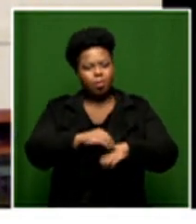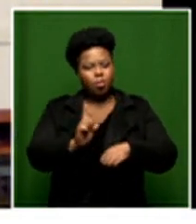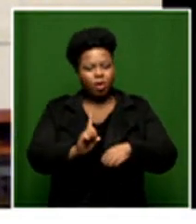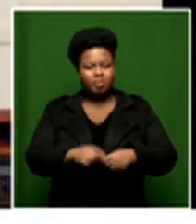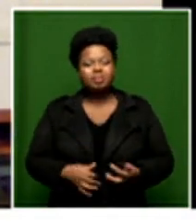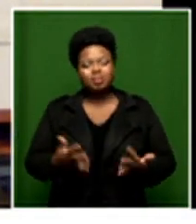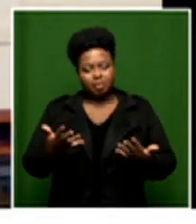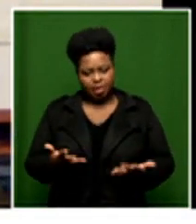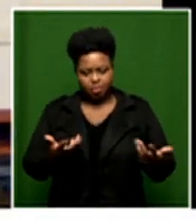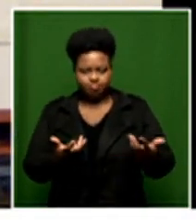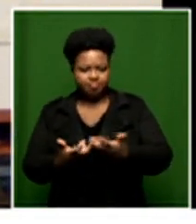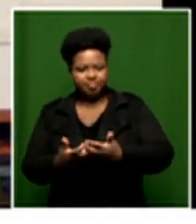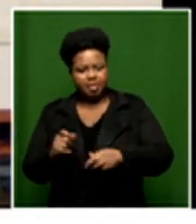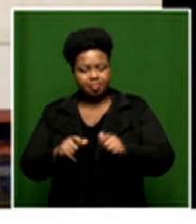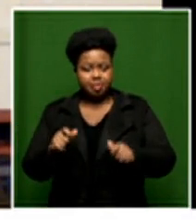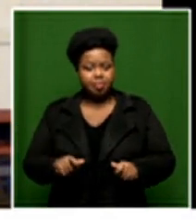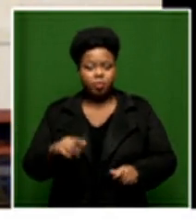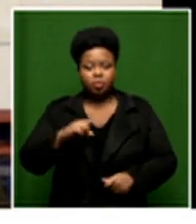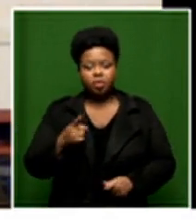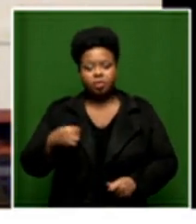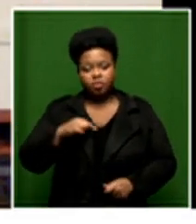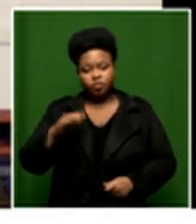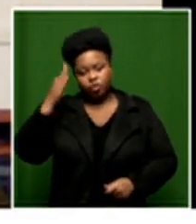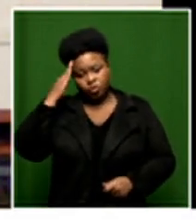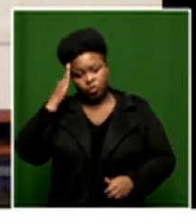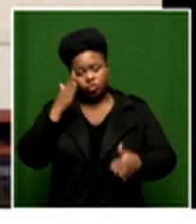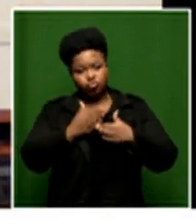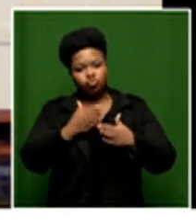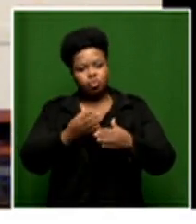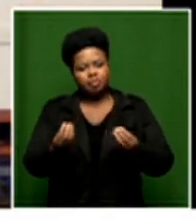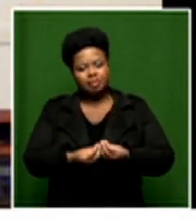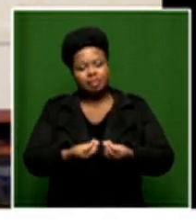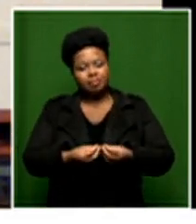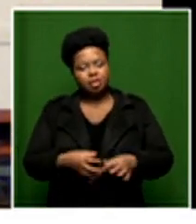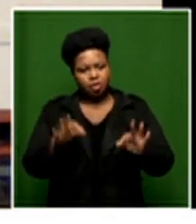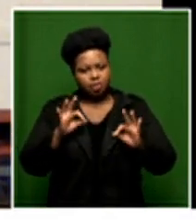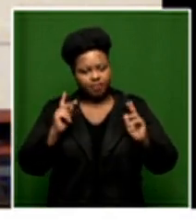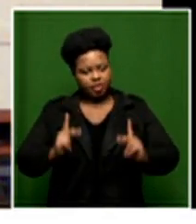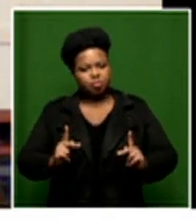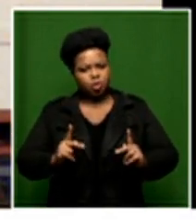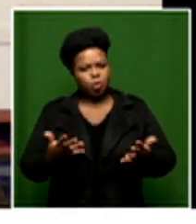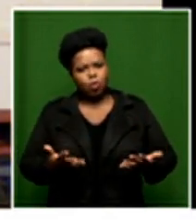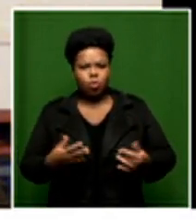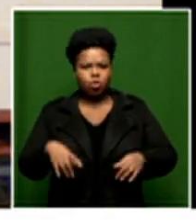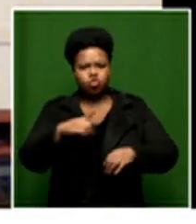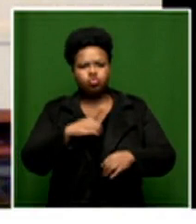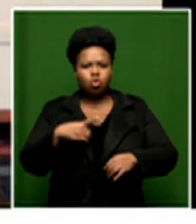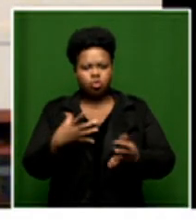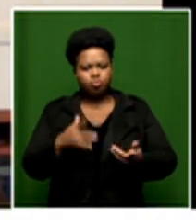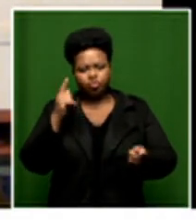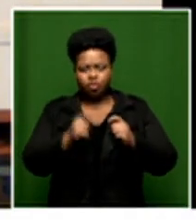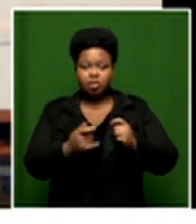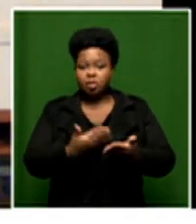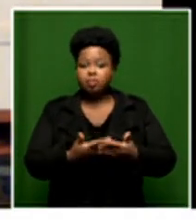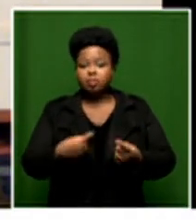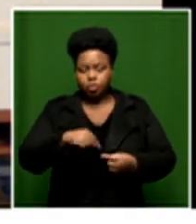human being so when we know that even the job of something as physical and as tangible as a doctor is going to change what we can start